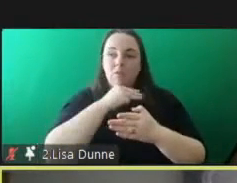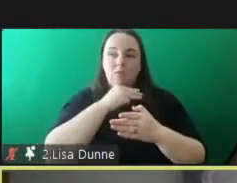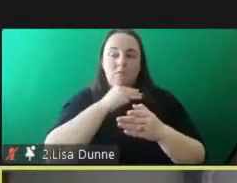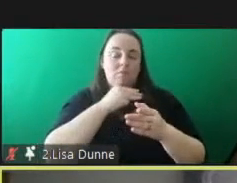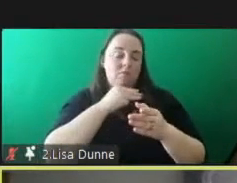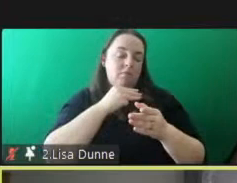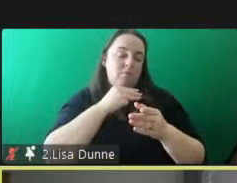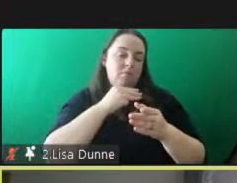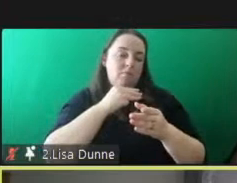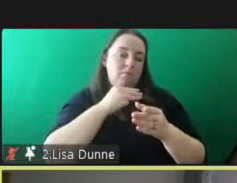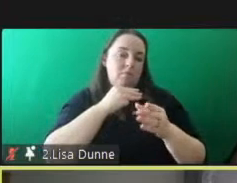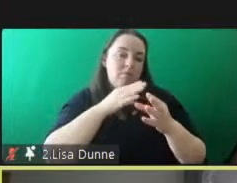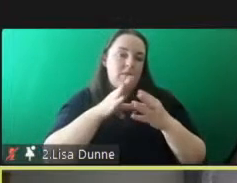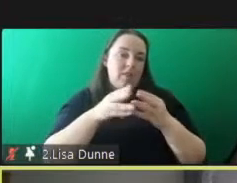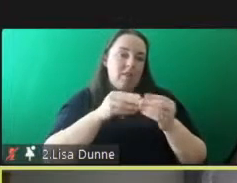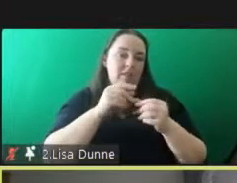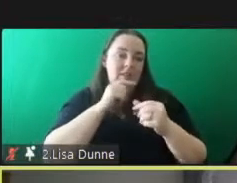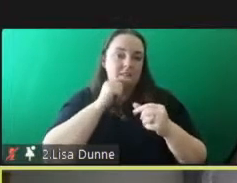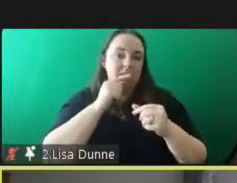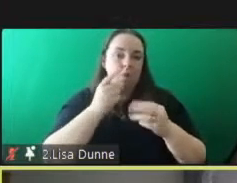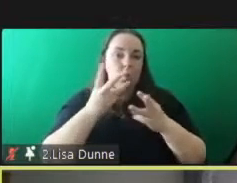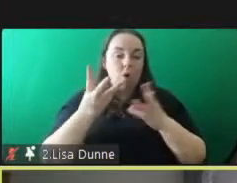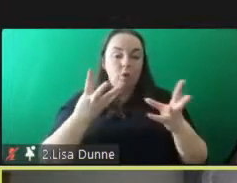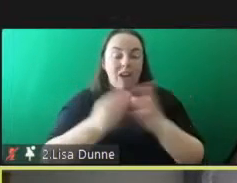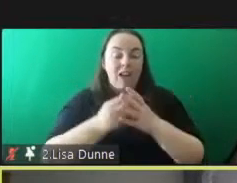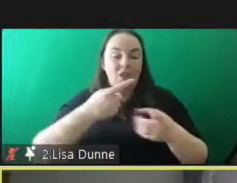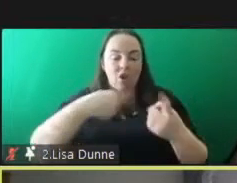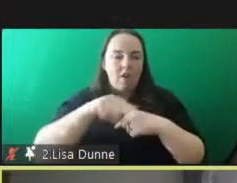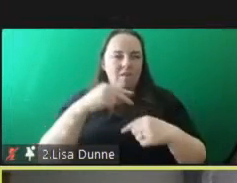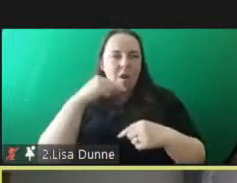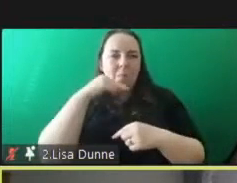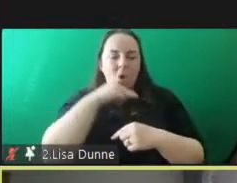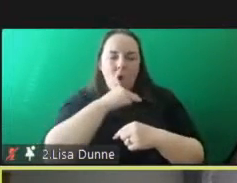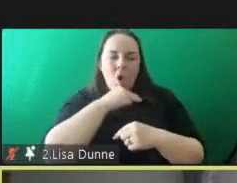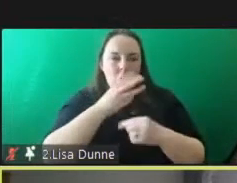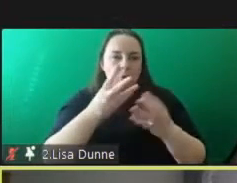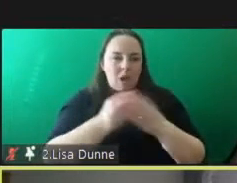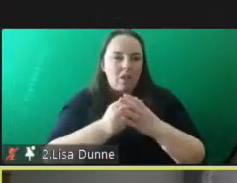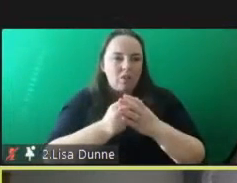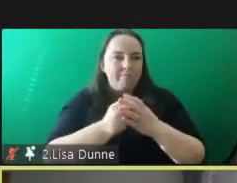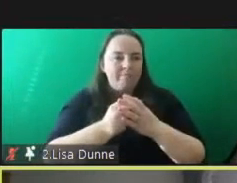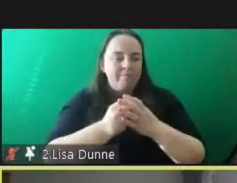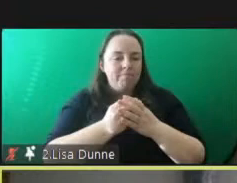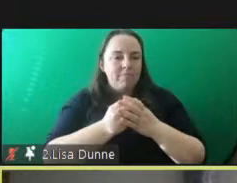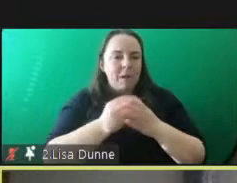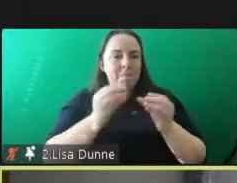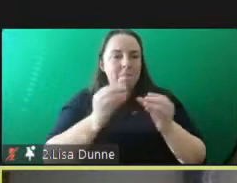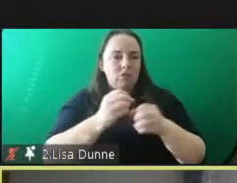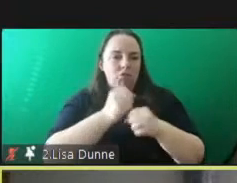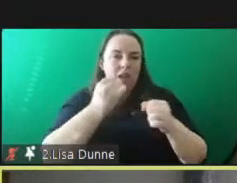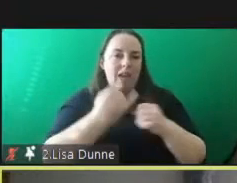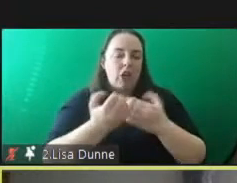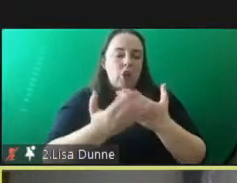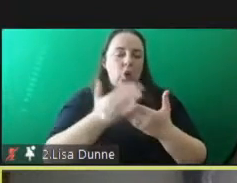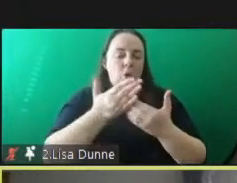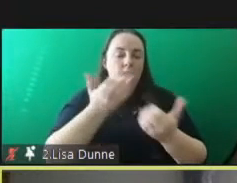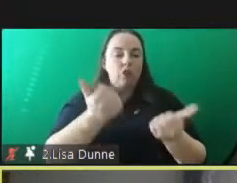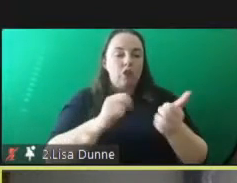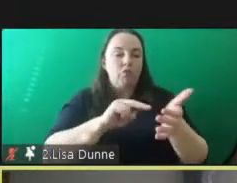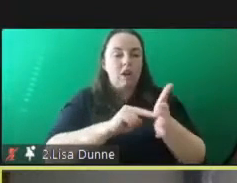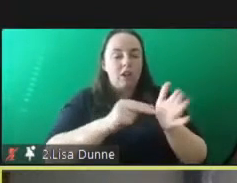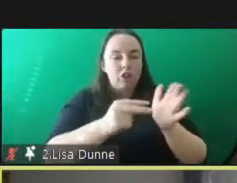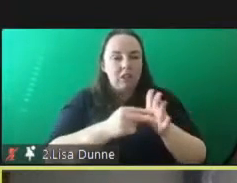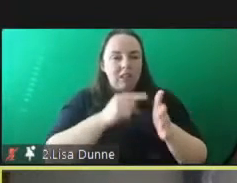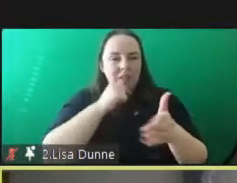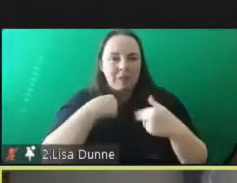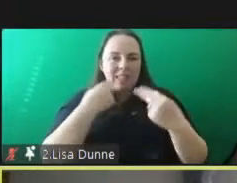would be that collaboration is is crucial and it's very uh clearly outlined in the youth justice strategy that the need